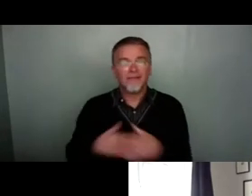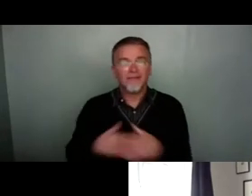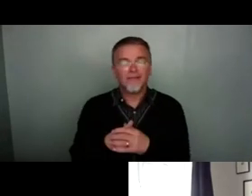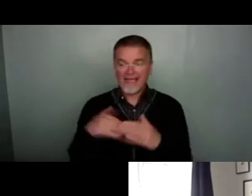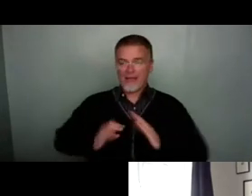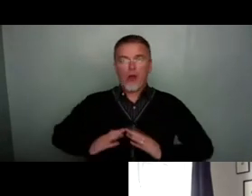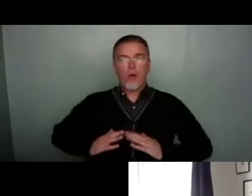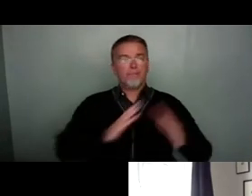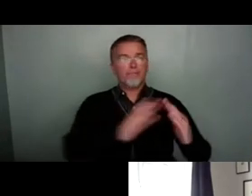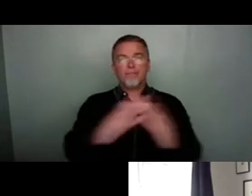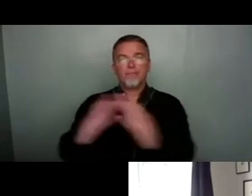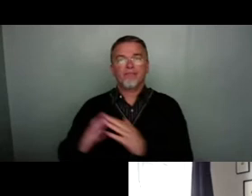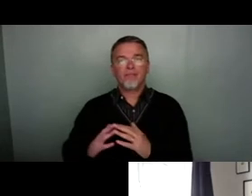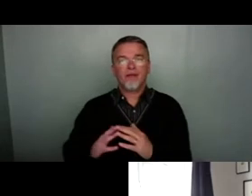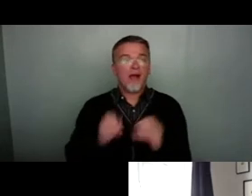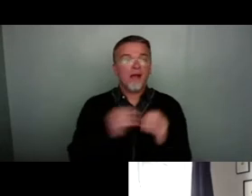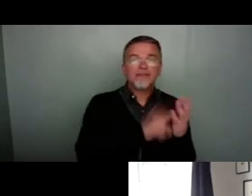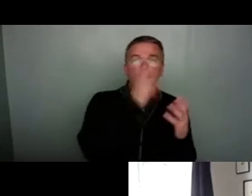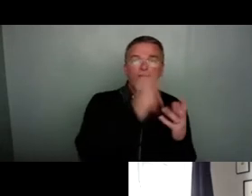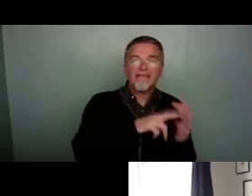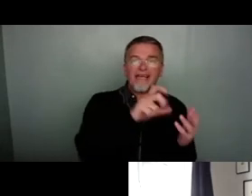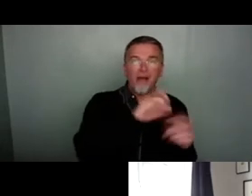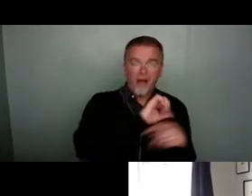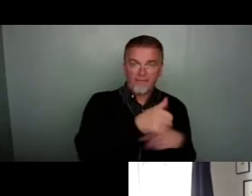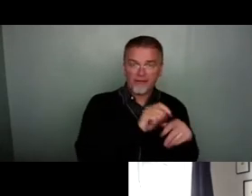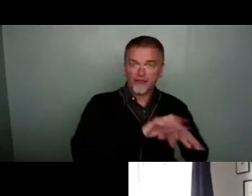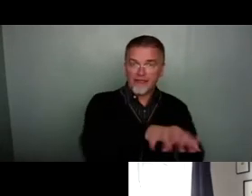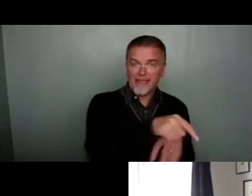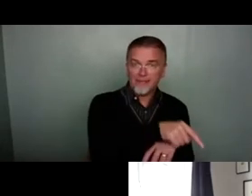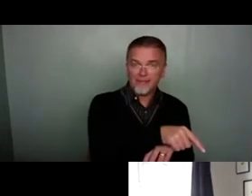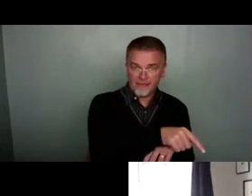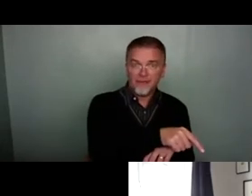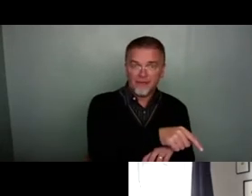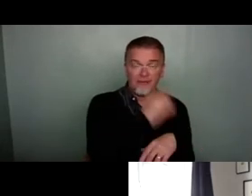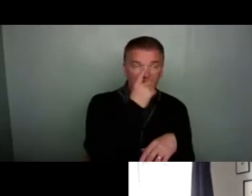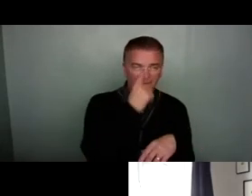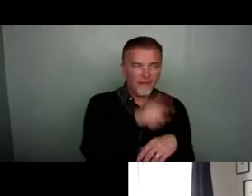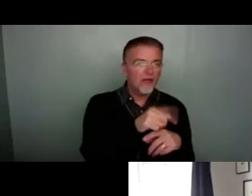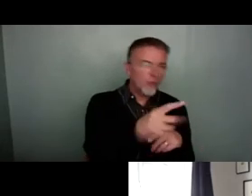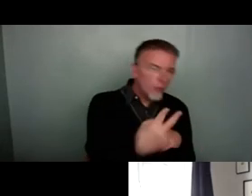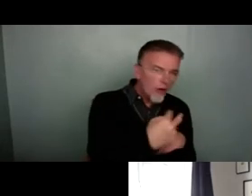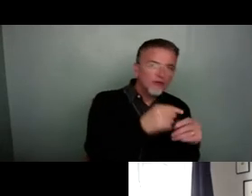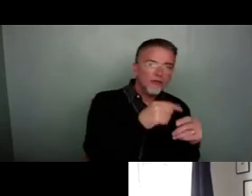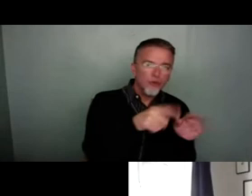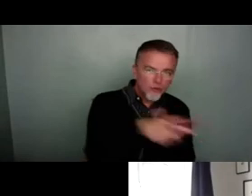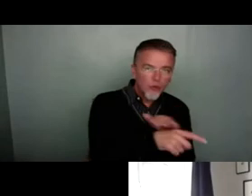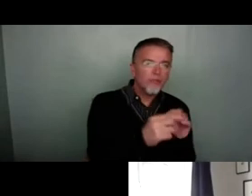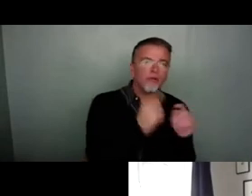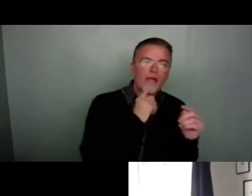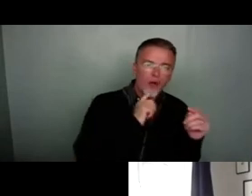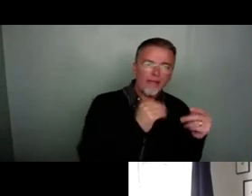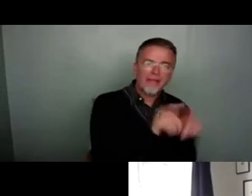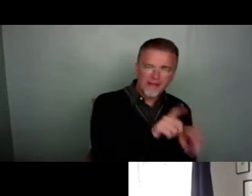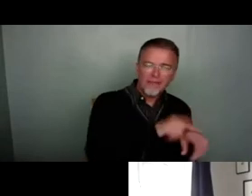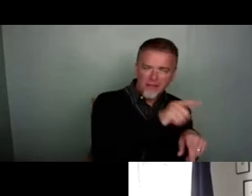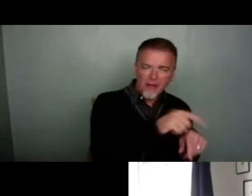Bristol Old Vic after their, their streams, which were very much a, you watch a YouTube and you can comment alongside it. But it was quite a